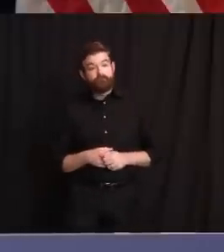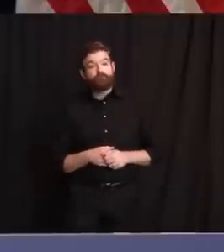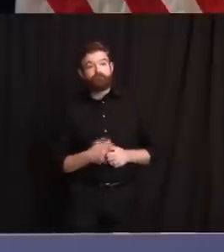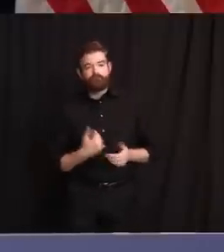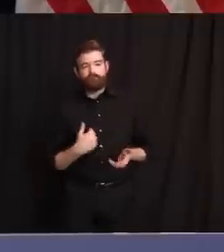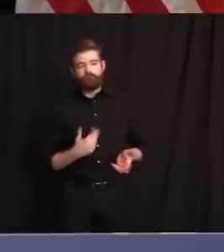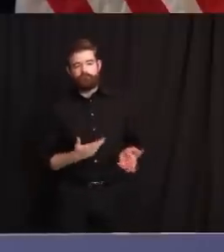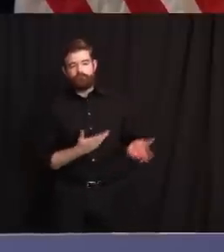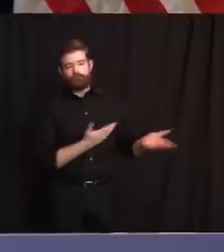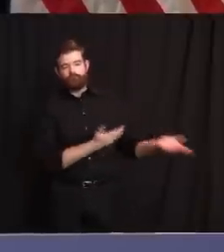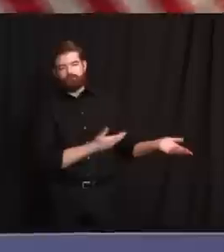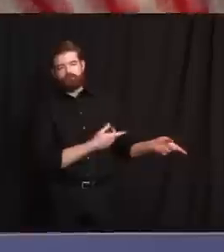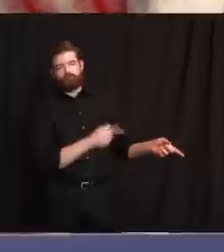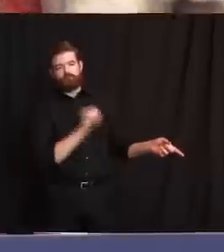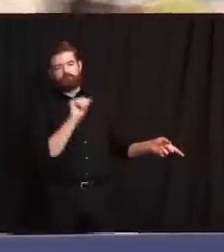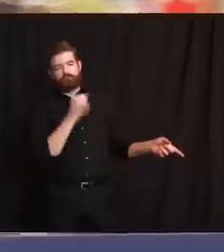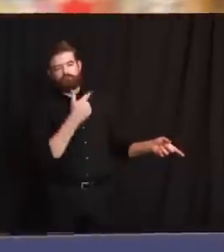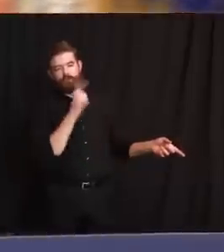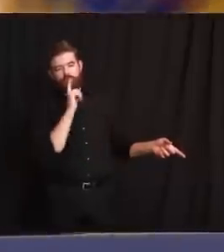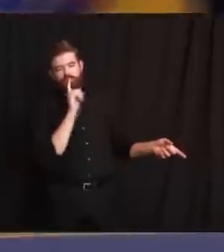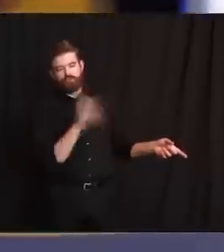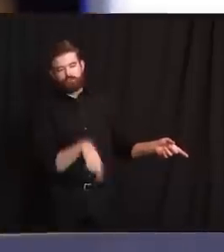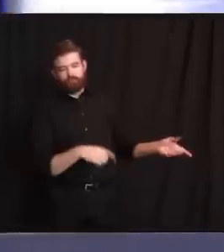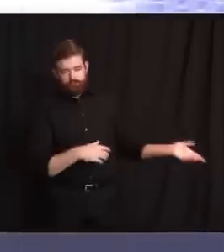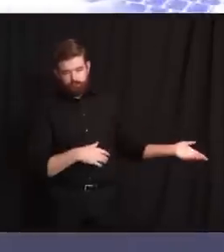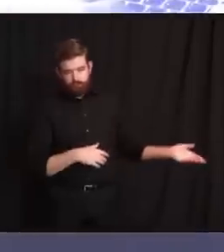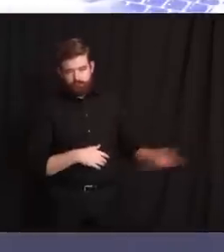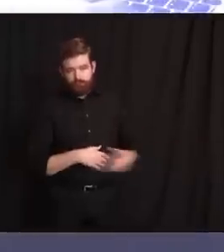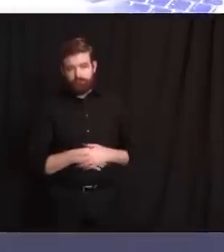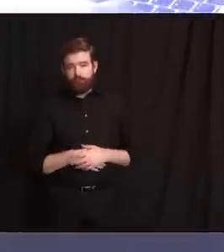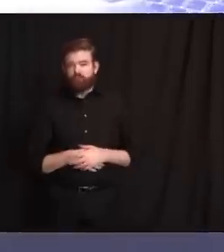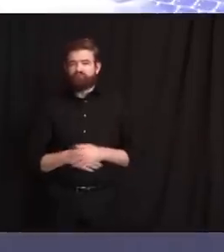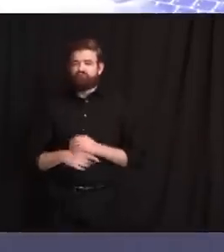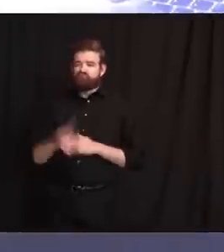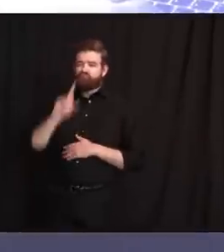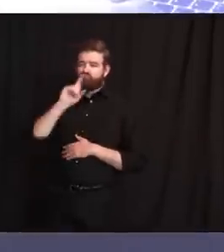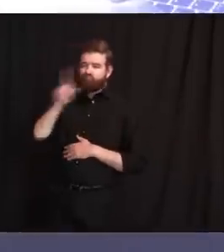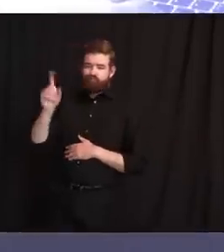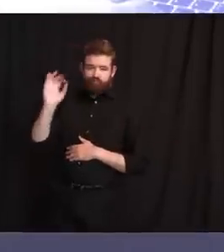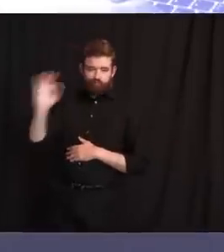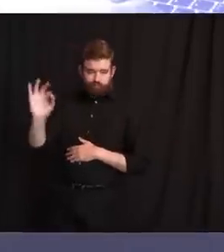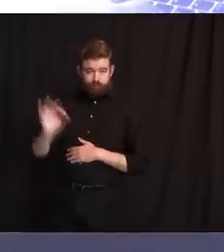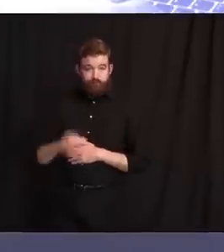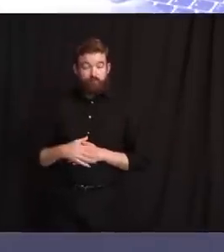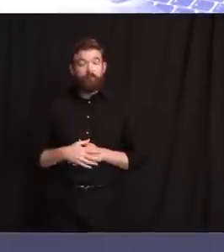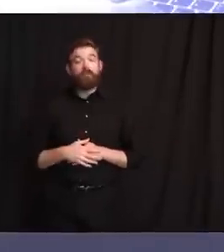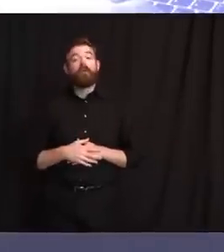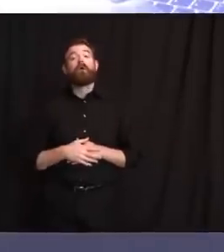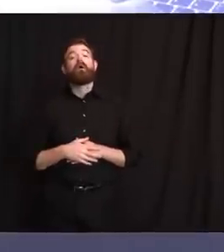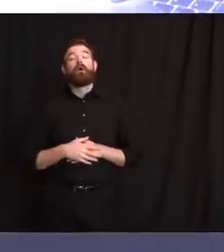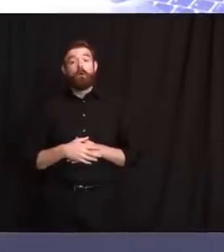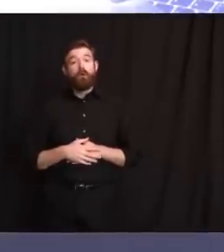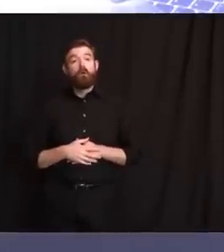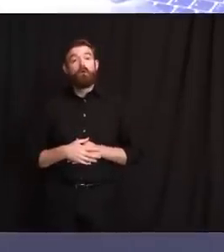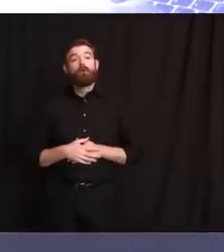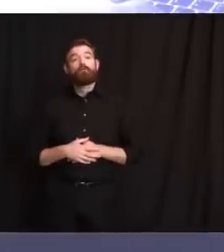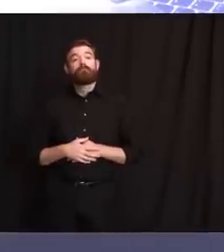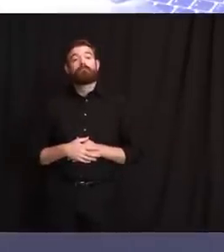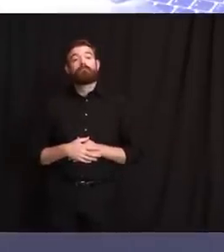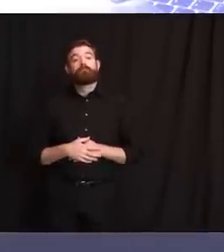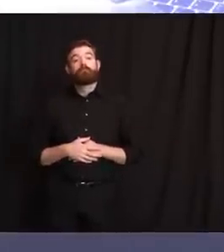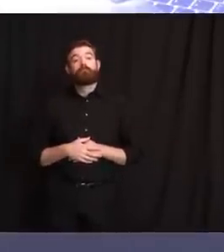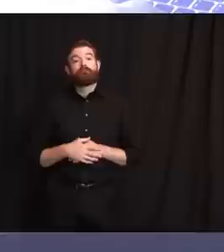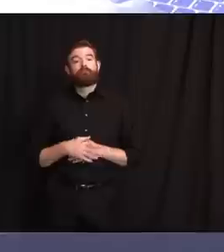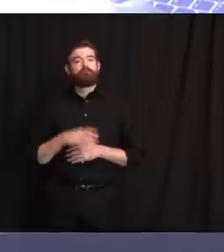to my left to answer these. Thank you. So as a first step, the proposal will be before the Police Training Commission in mid-June at their